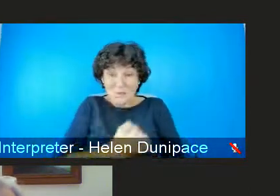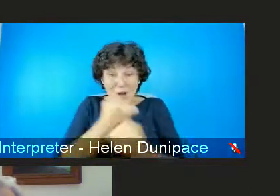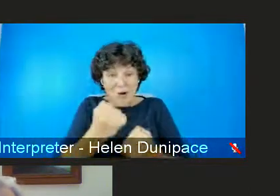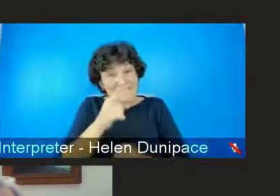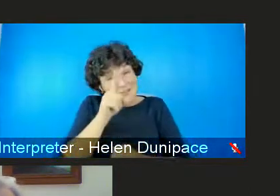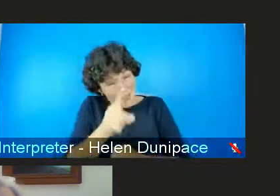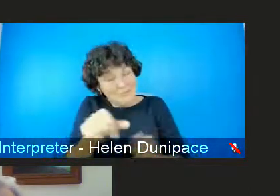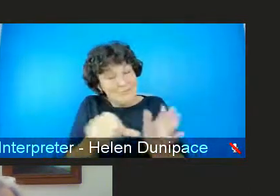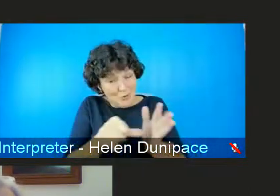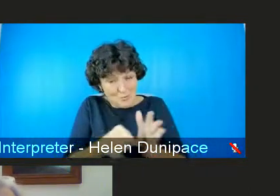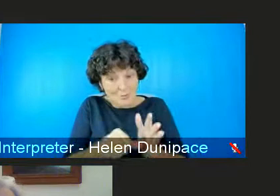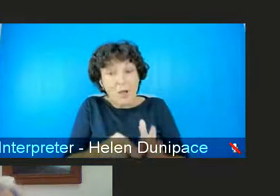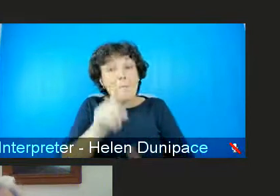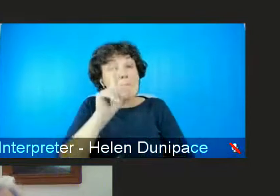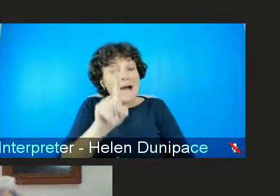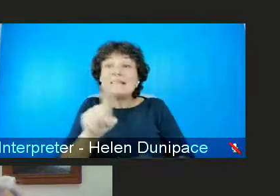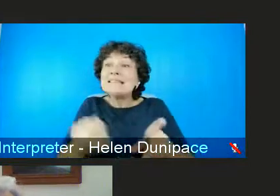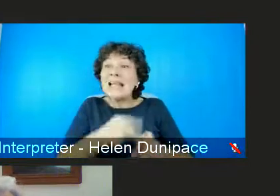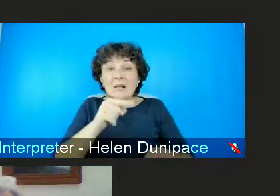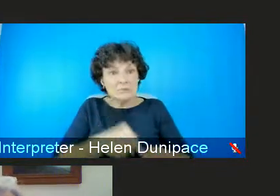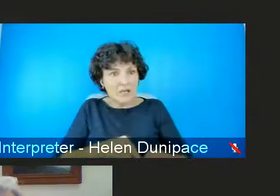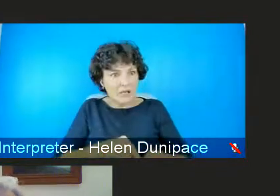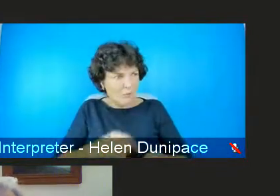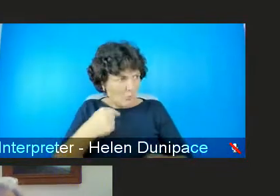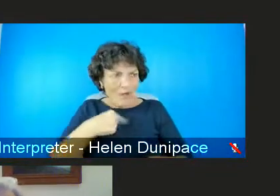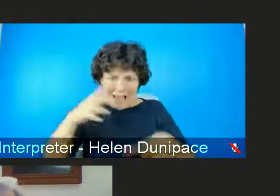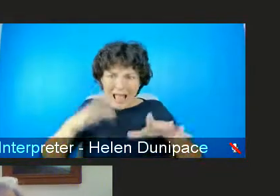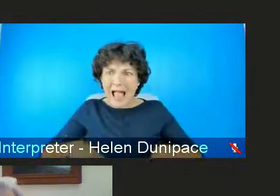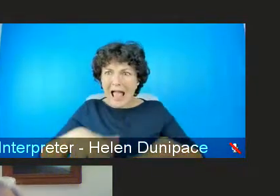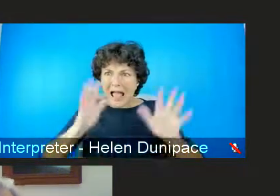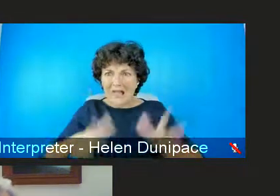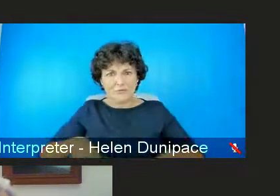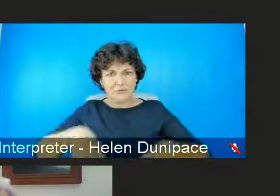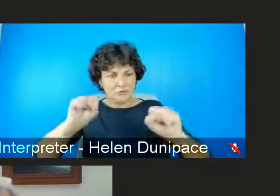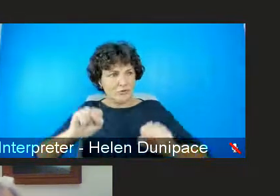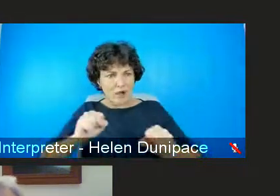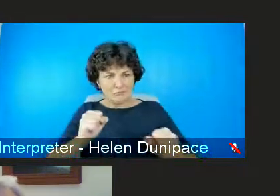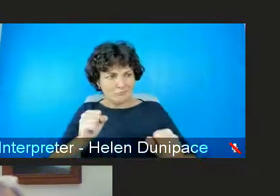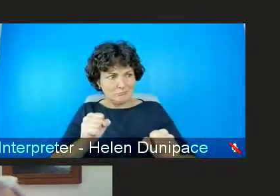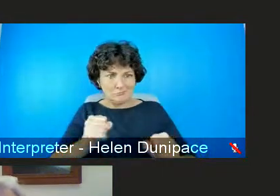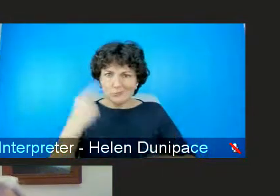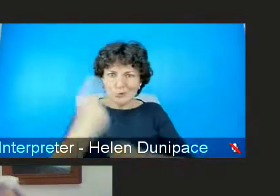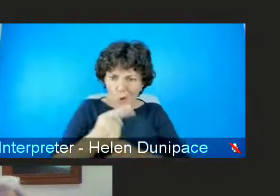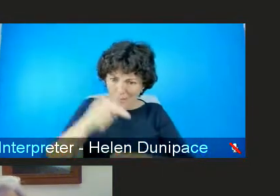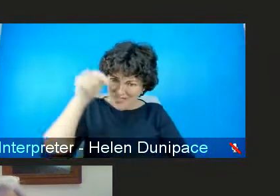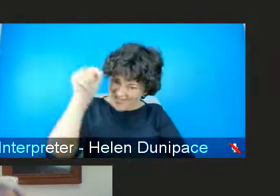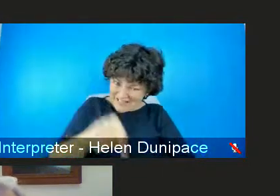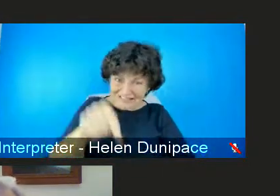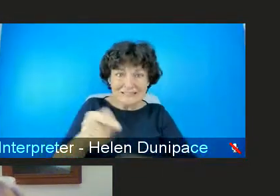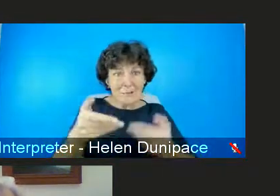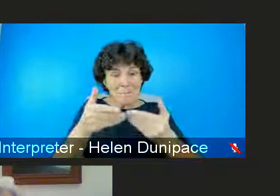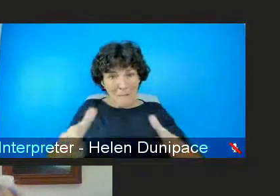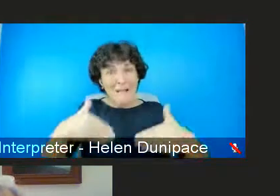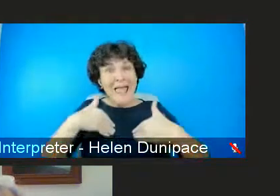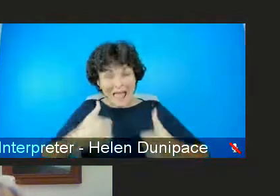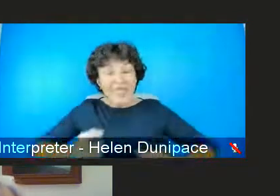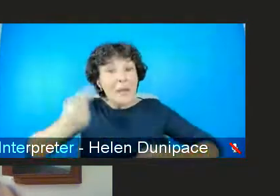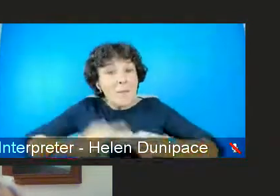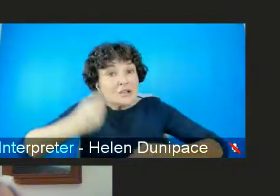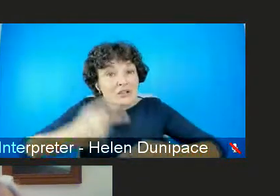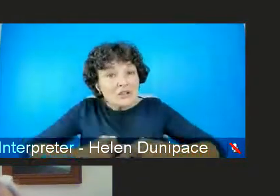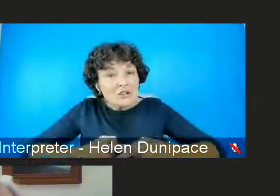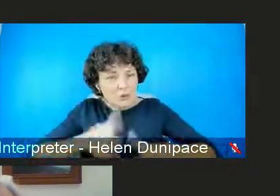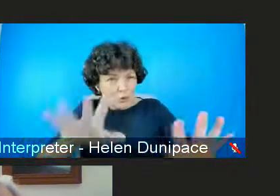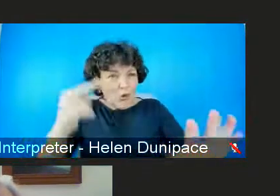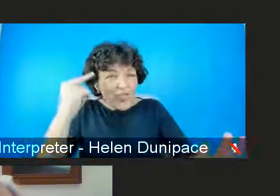that we haven't been willing to treat it as a public health issue and if we were willing to talk about it as a public health emergency just think about